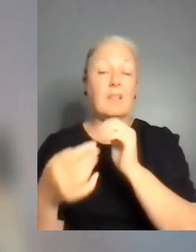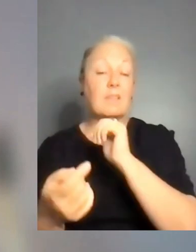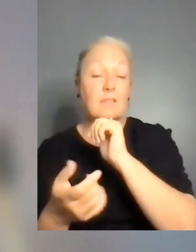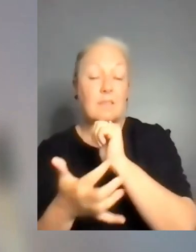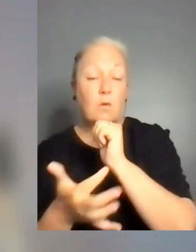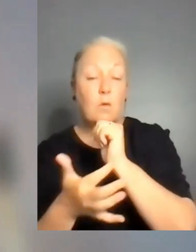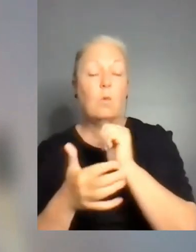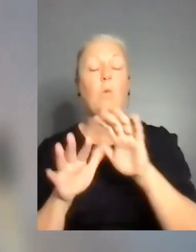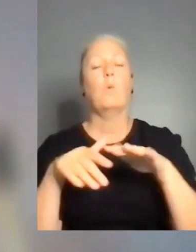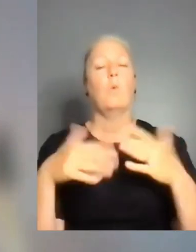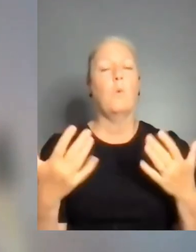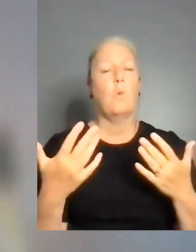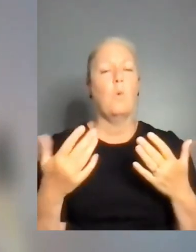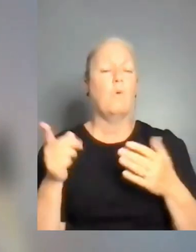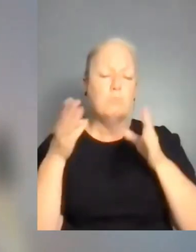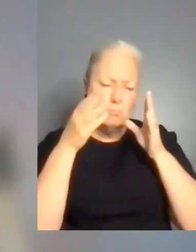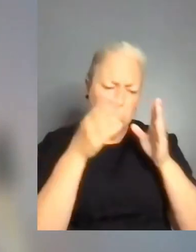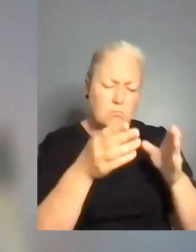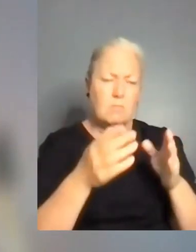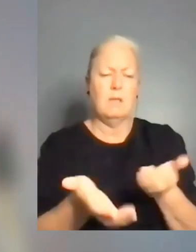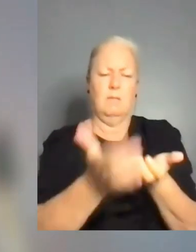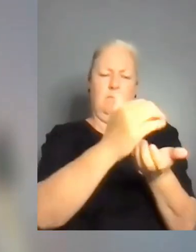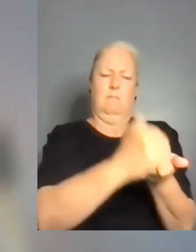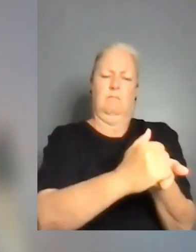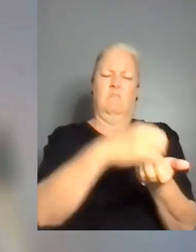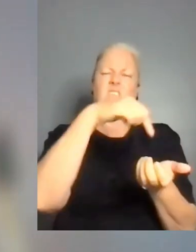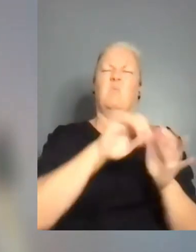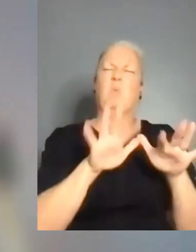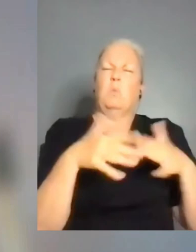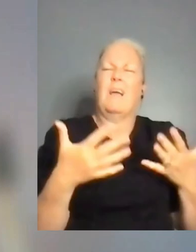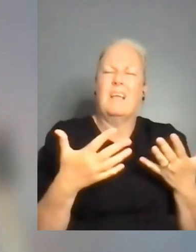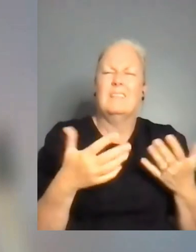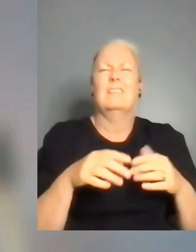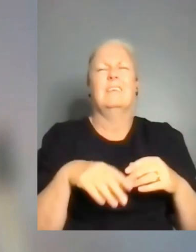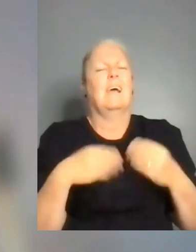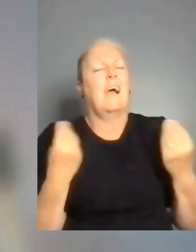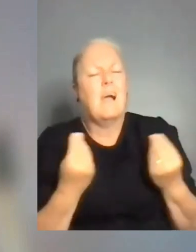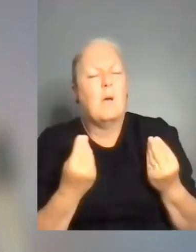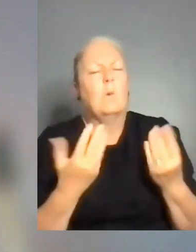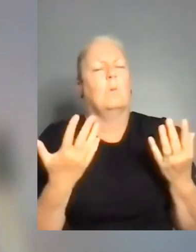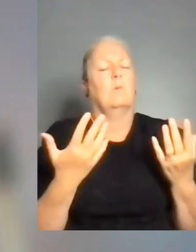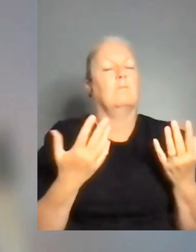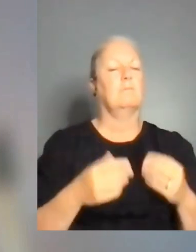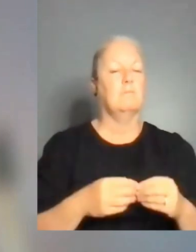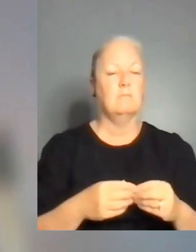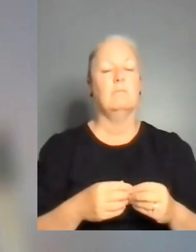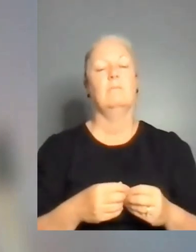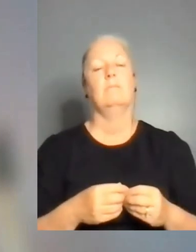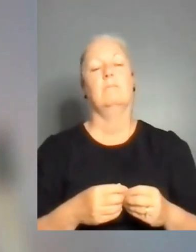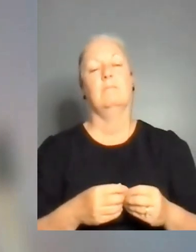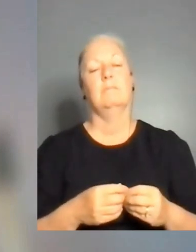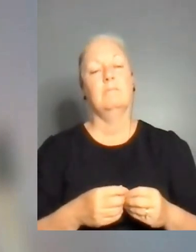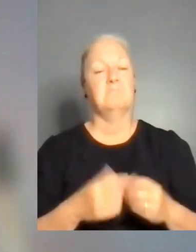how possible partnership could look like. This is done in the group. And if